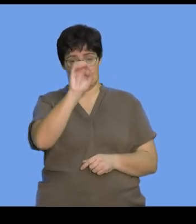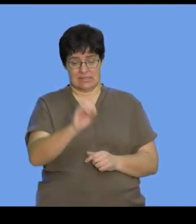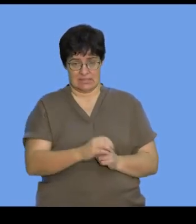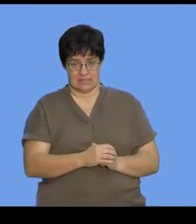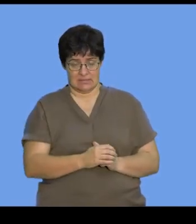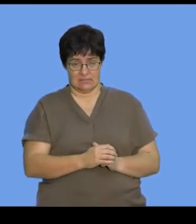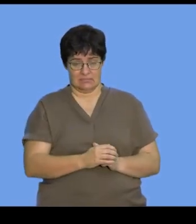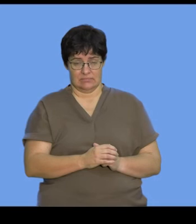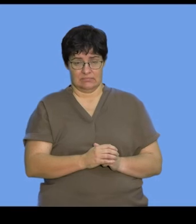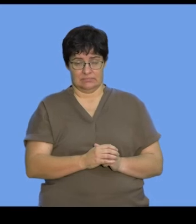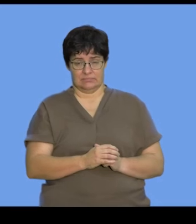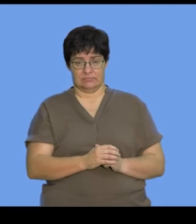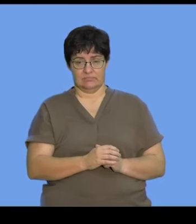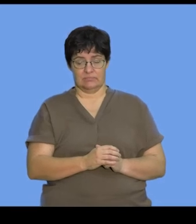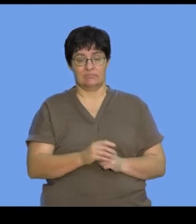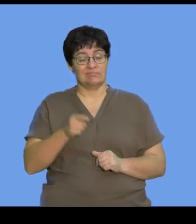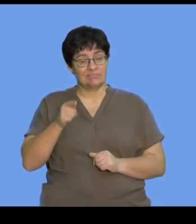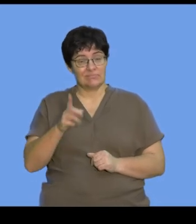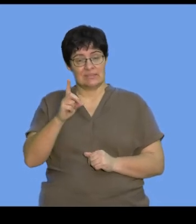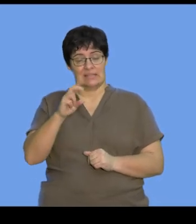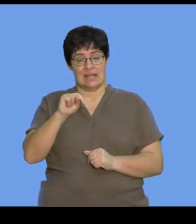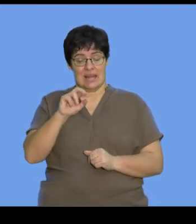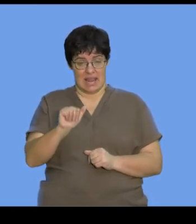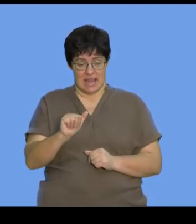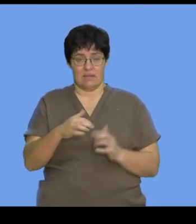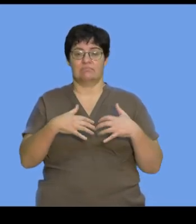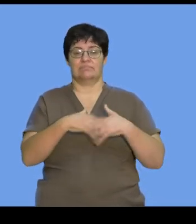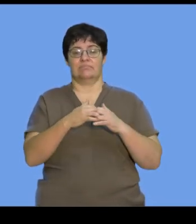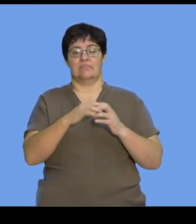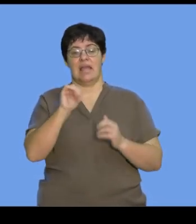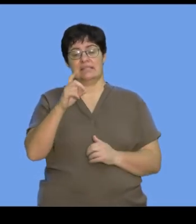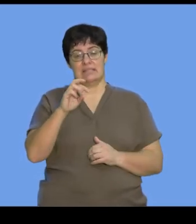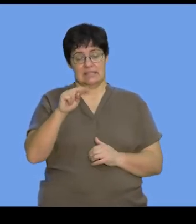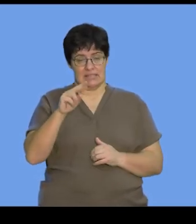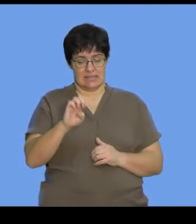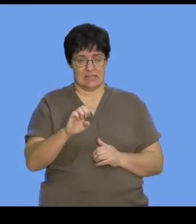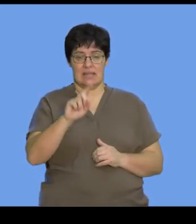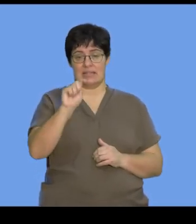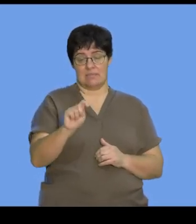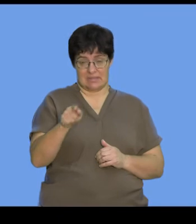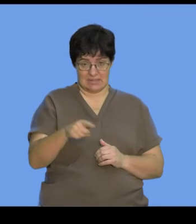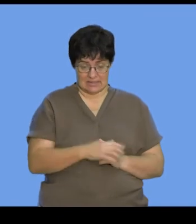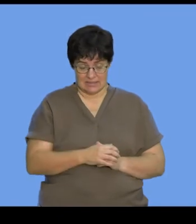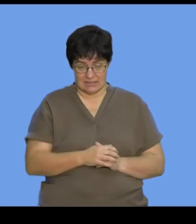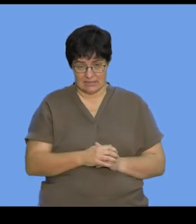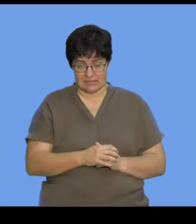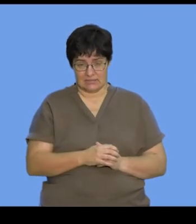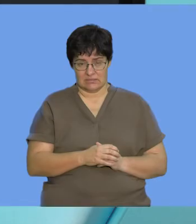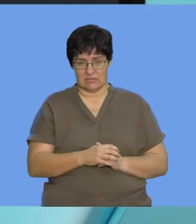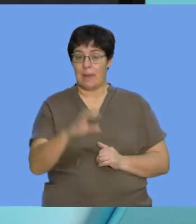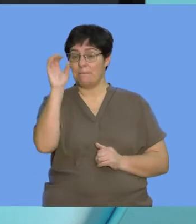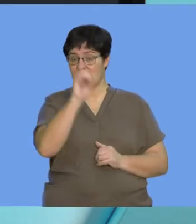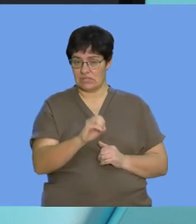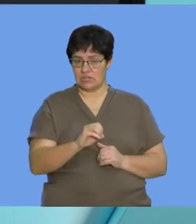So, 58% of the DNA is made of adenine and thymine. Knowing that this is a percentage,